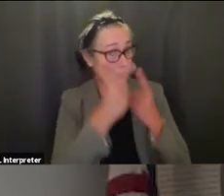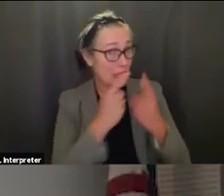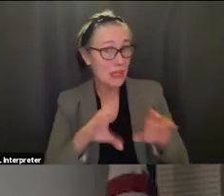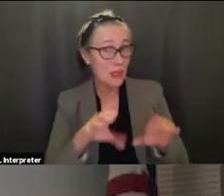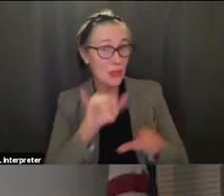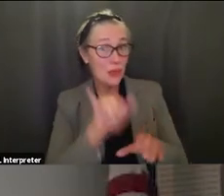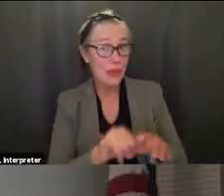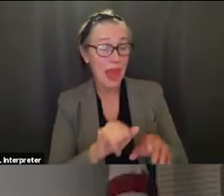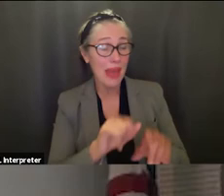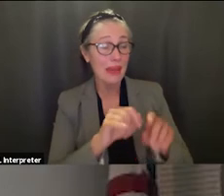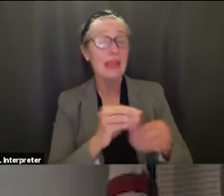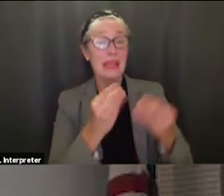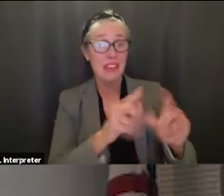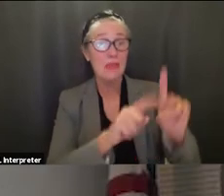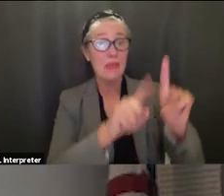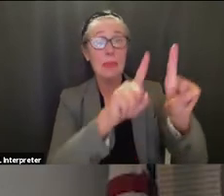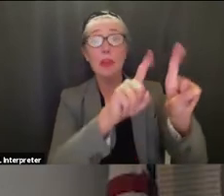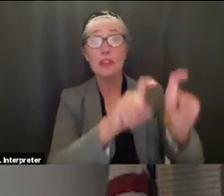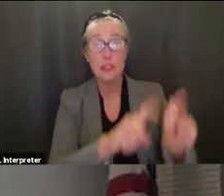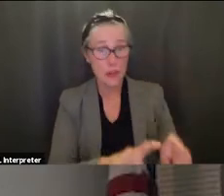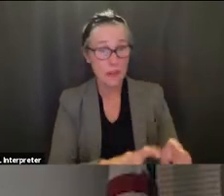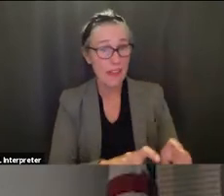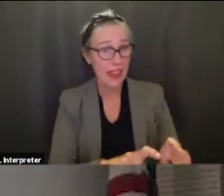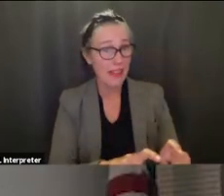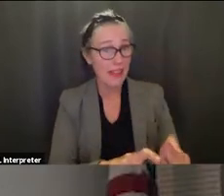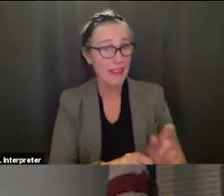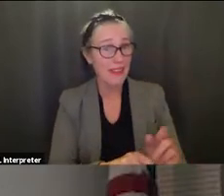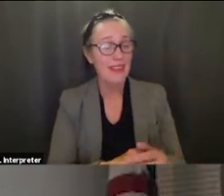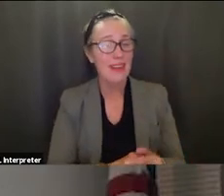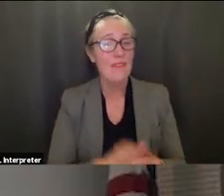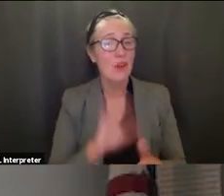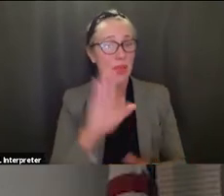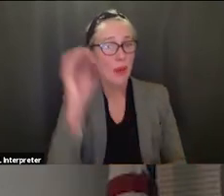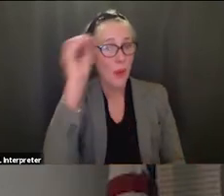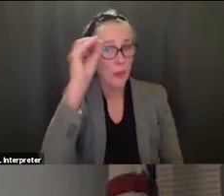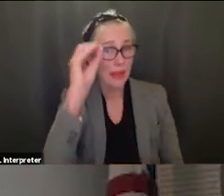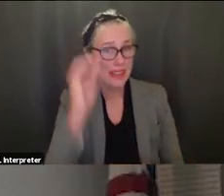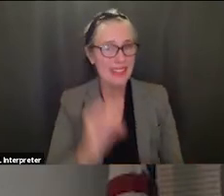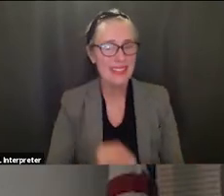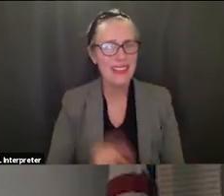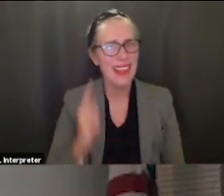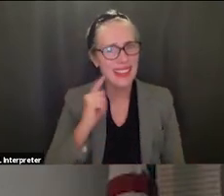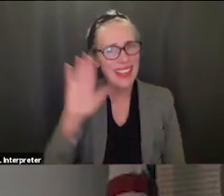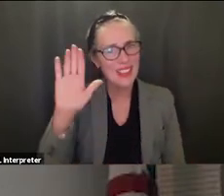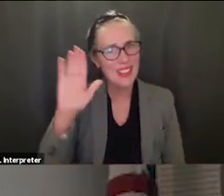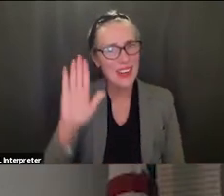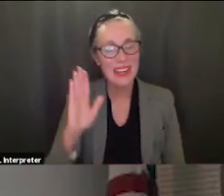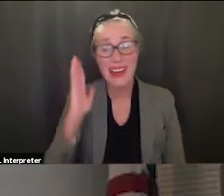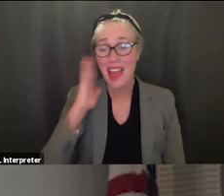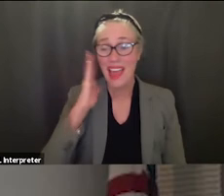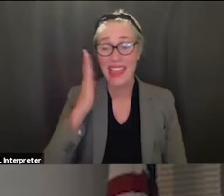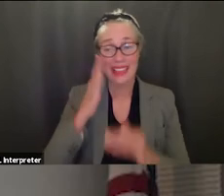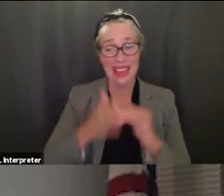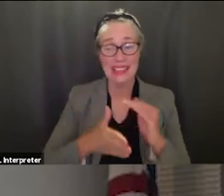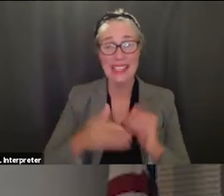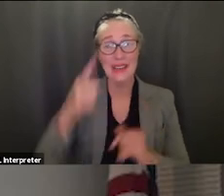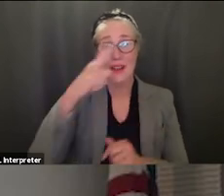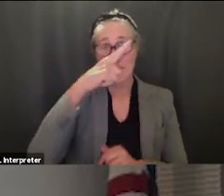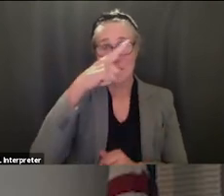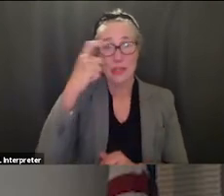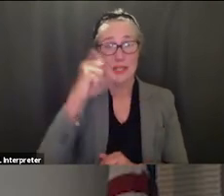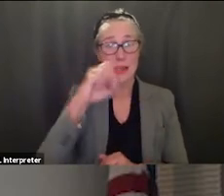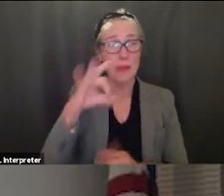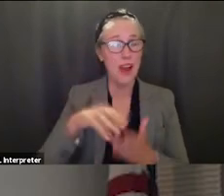think that'd be wonderful thanks i think that's it for summer of learning and once again